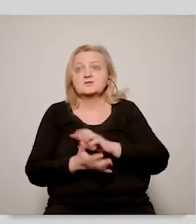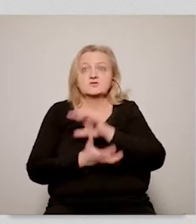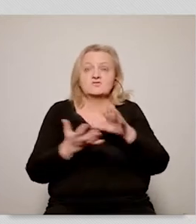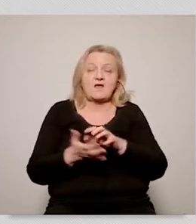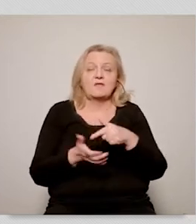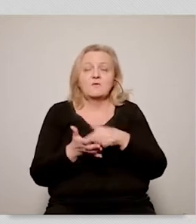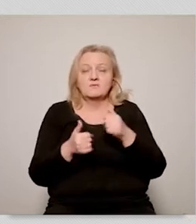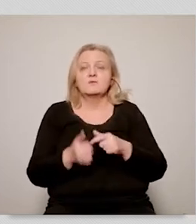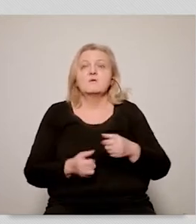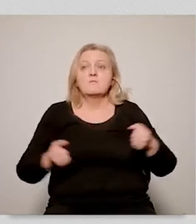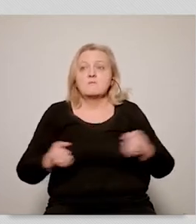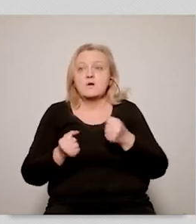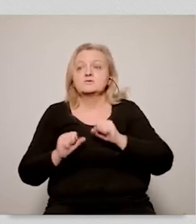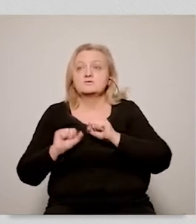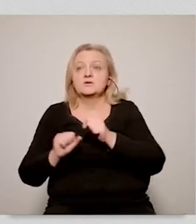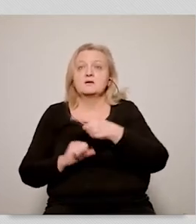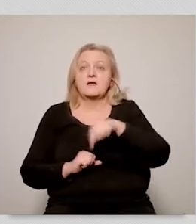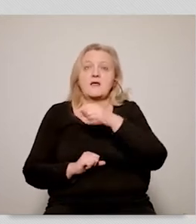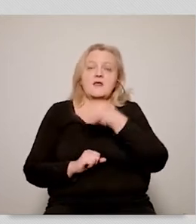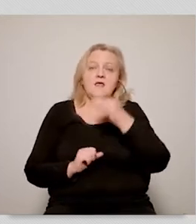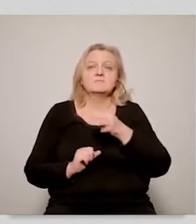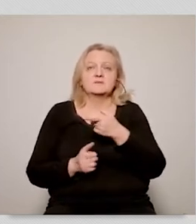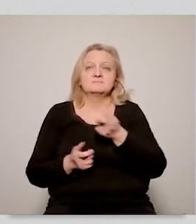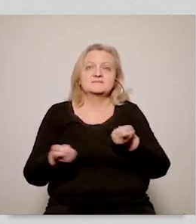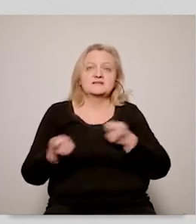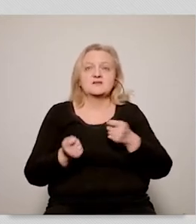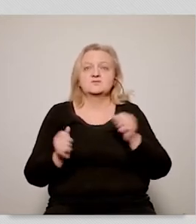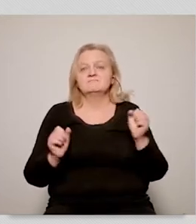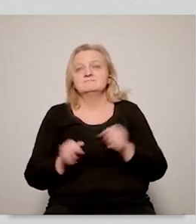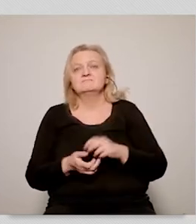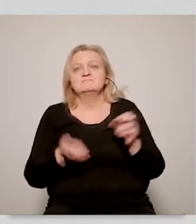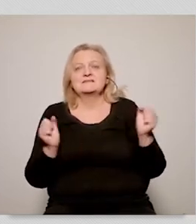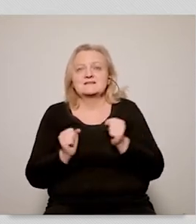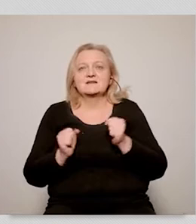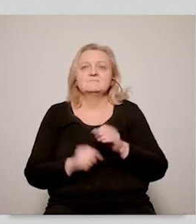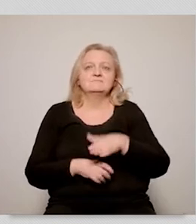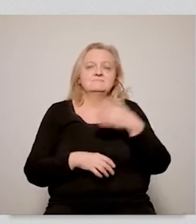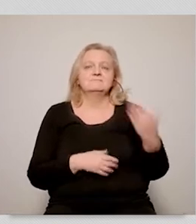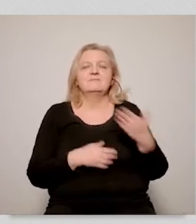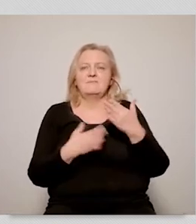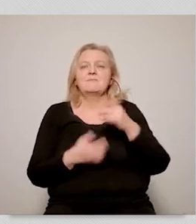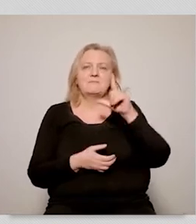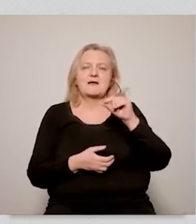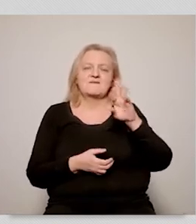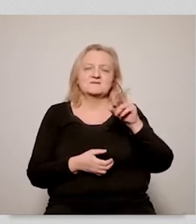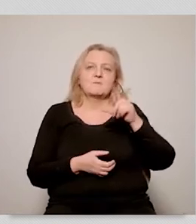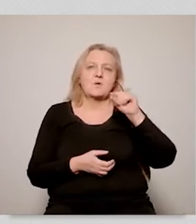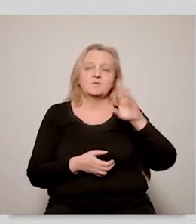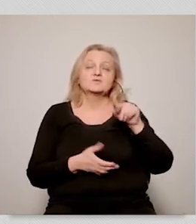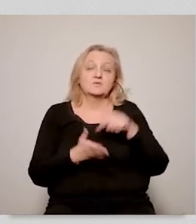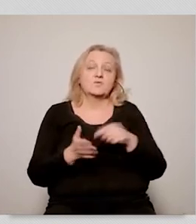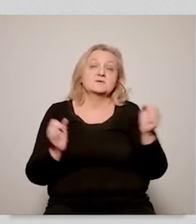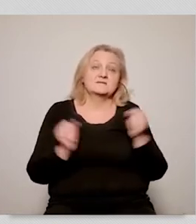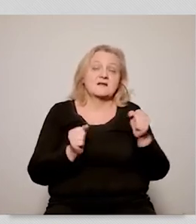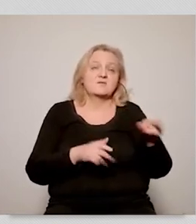And it is a good way of showing how we can motivate those people who are actually